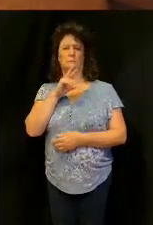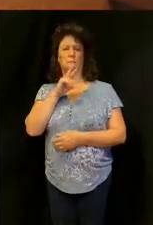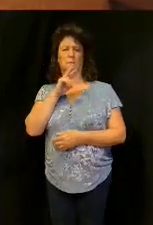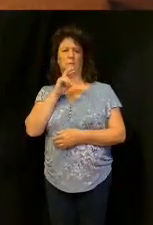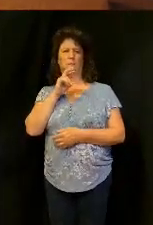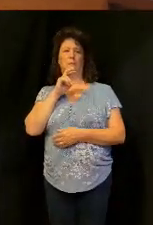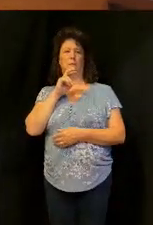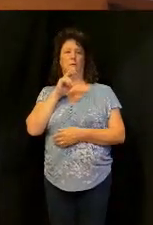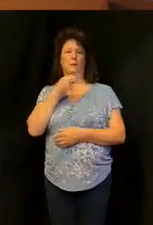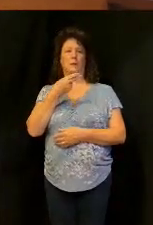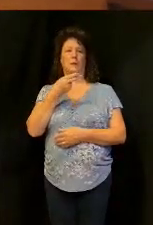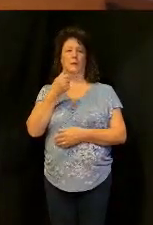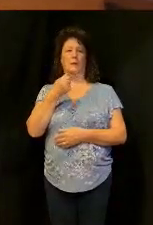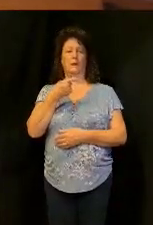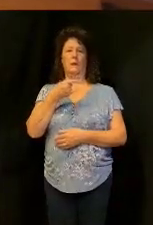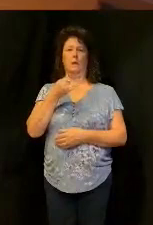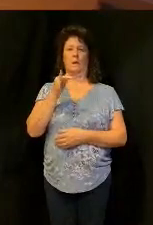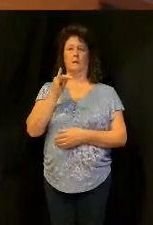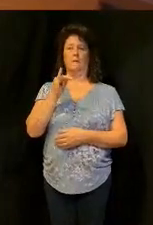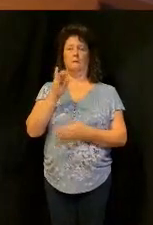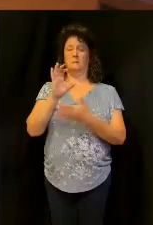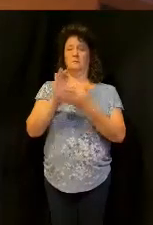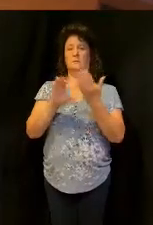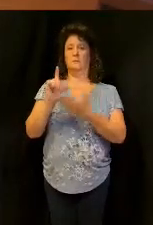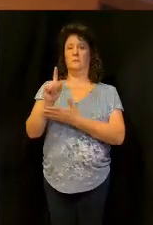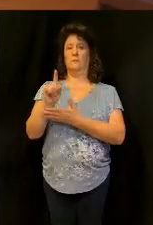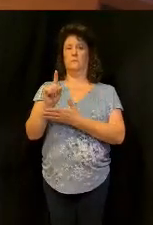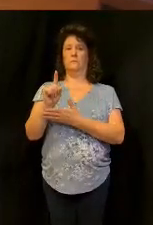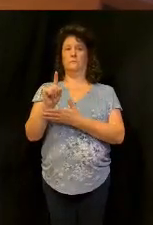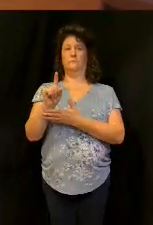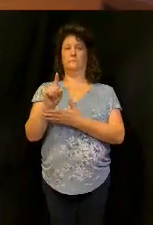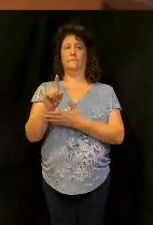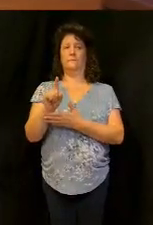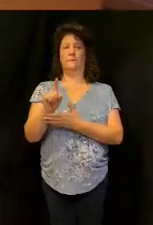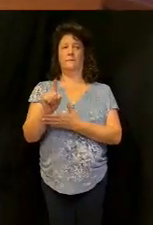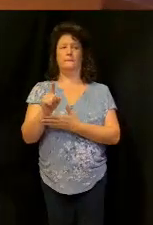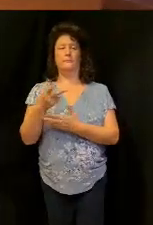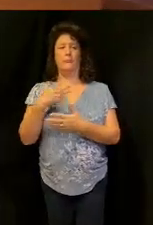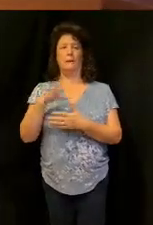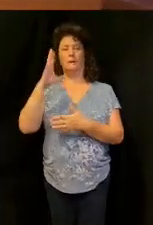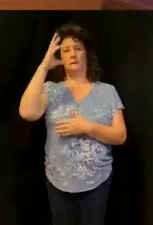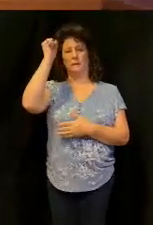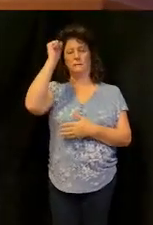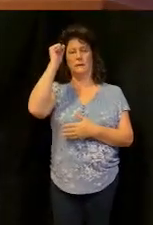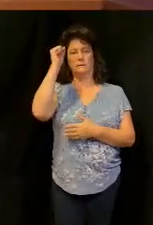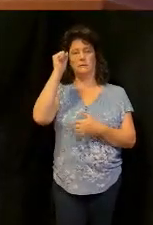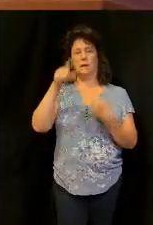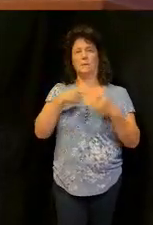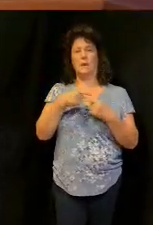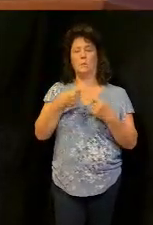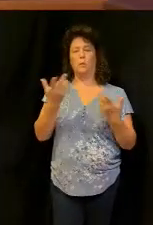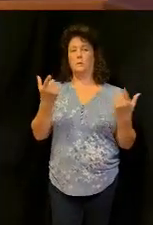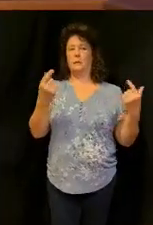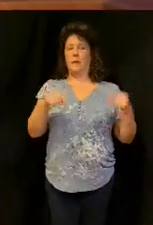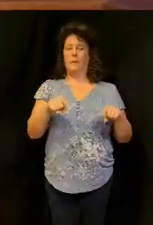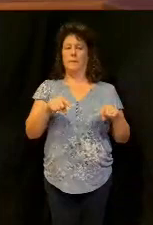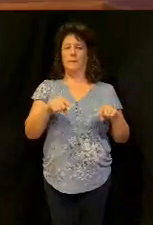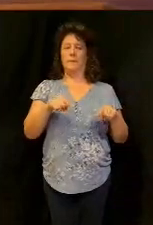Haggai chapter 1, you there, let me give you a little context here of what's going on,